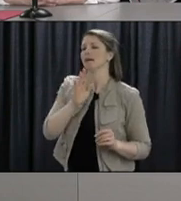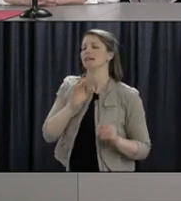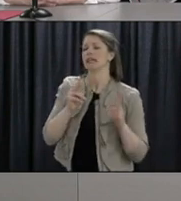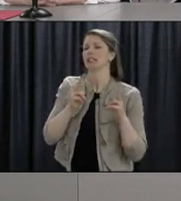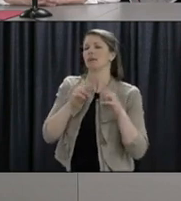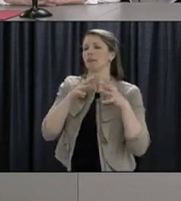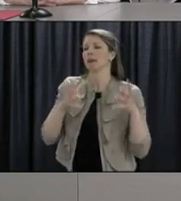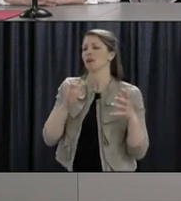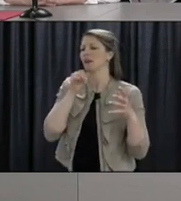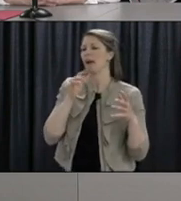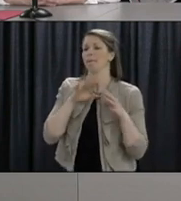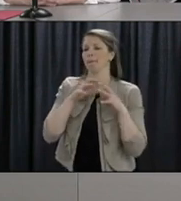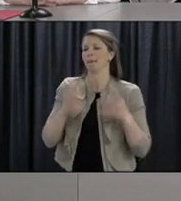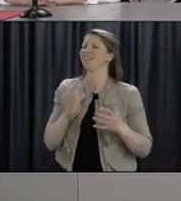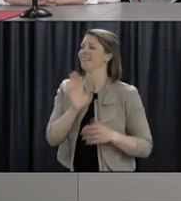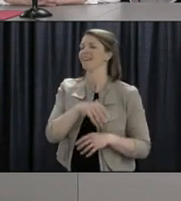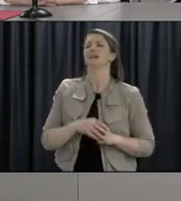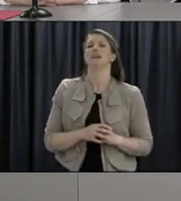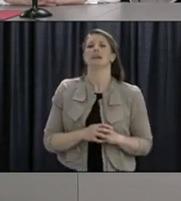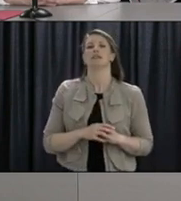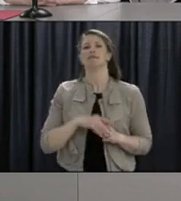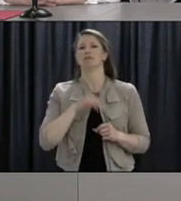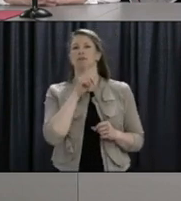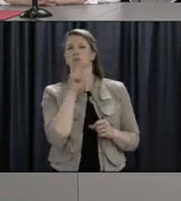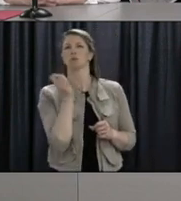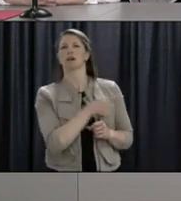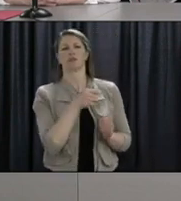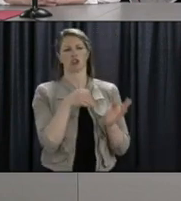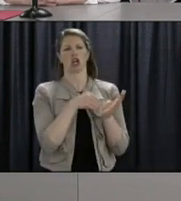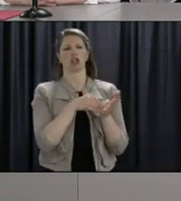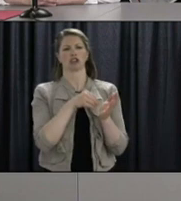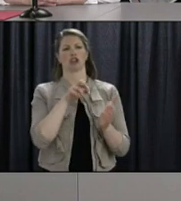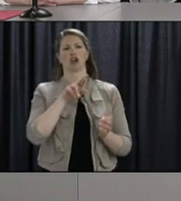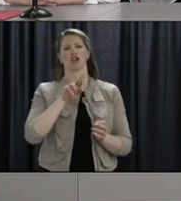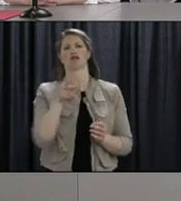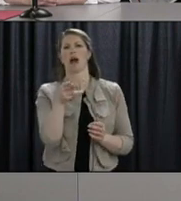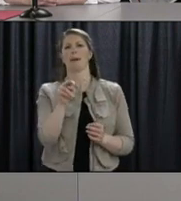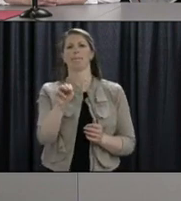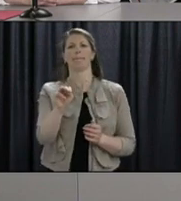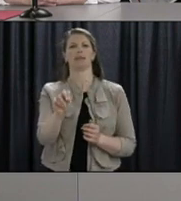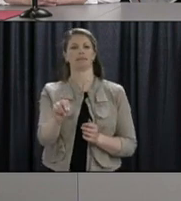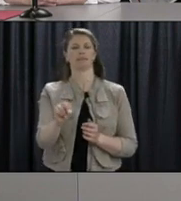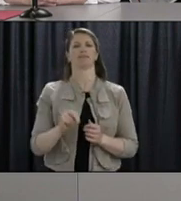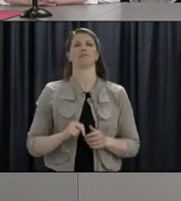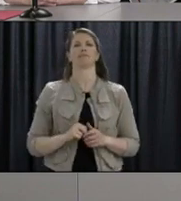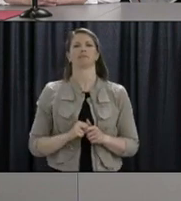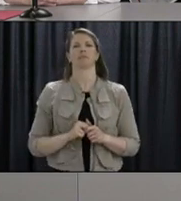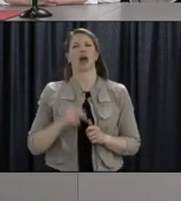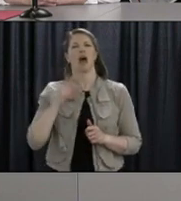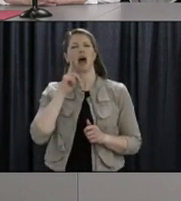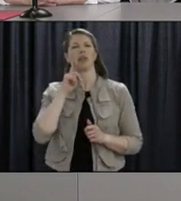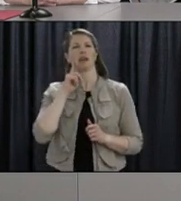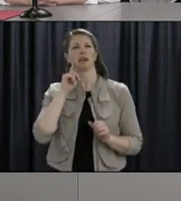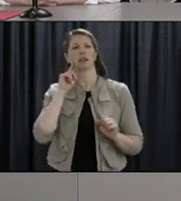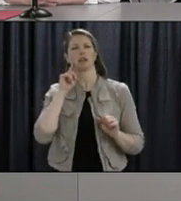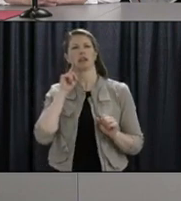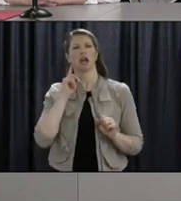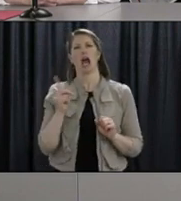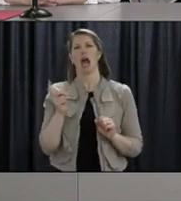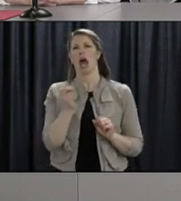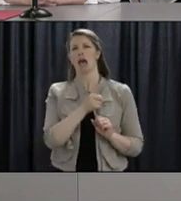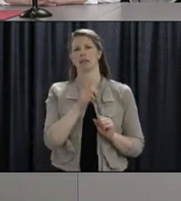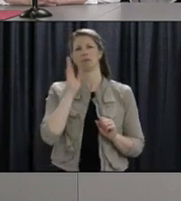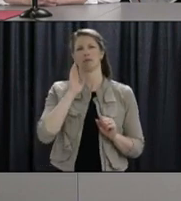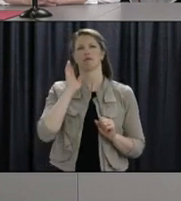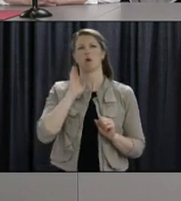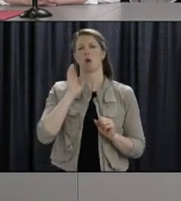I have a question for Dr. Rahman. And I think this might have been asked at previous presentations, but I just want to know if the model